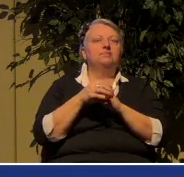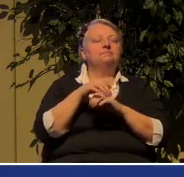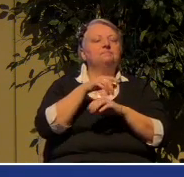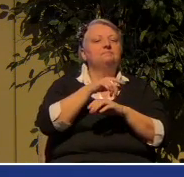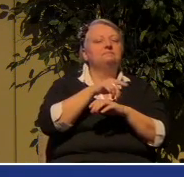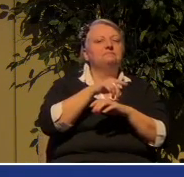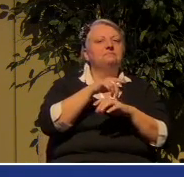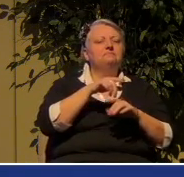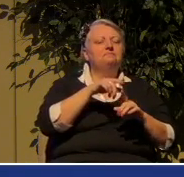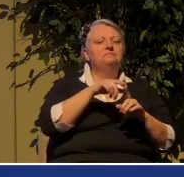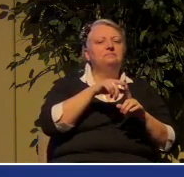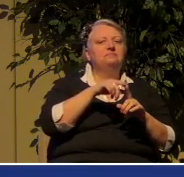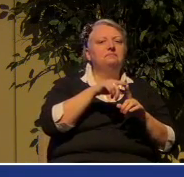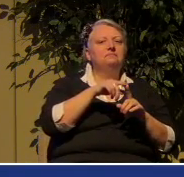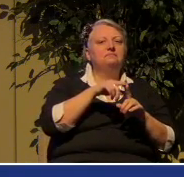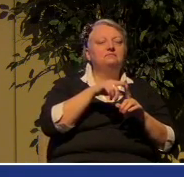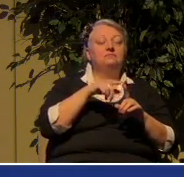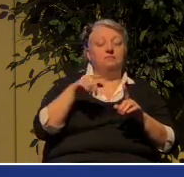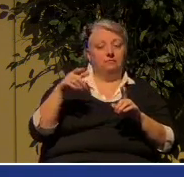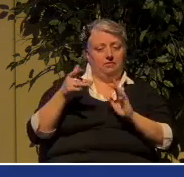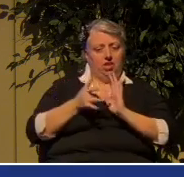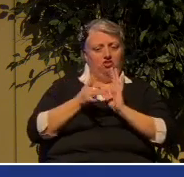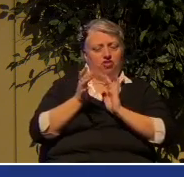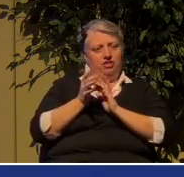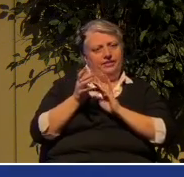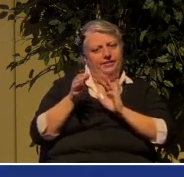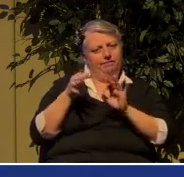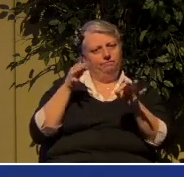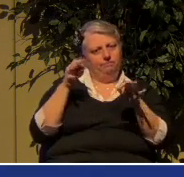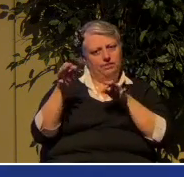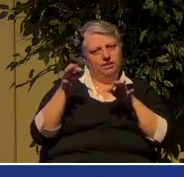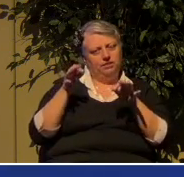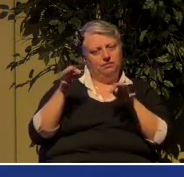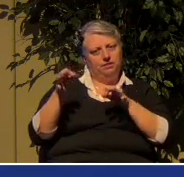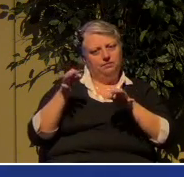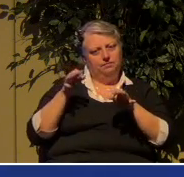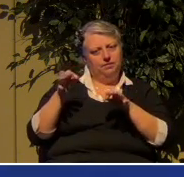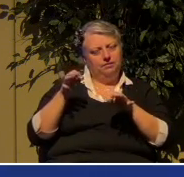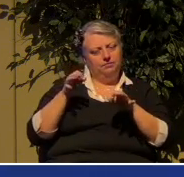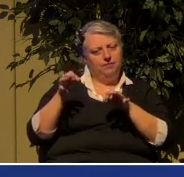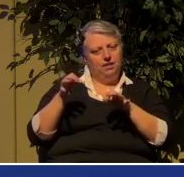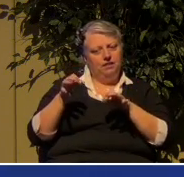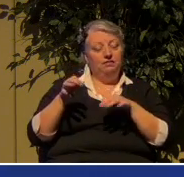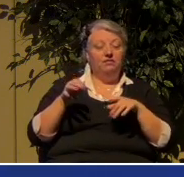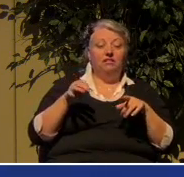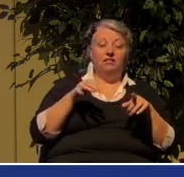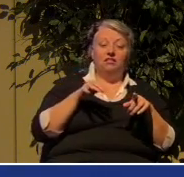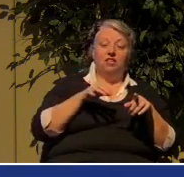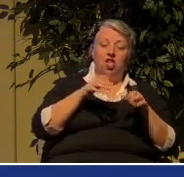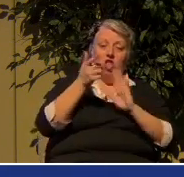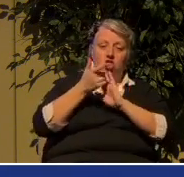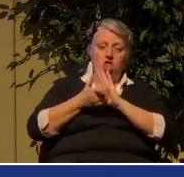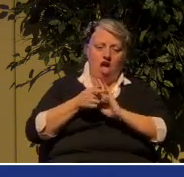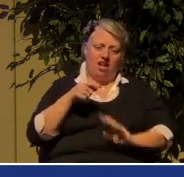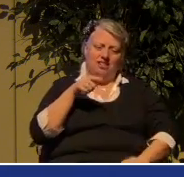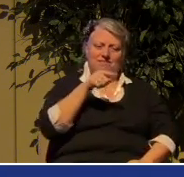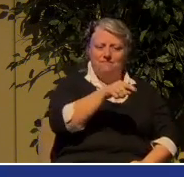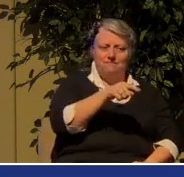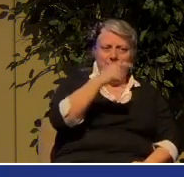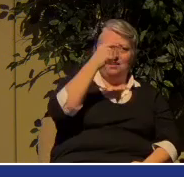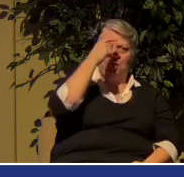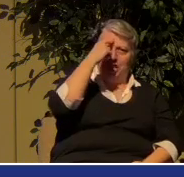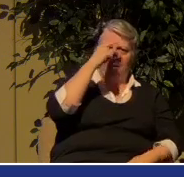then he goes through the laws that they claim to believe in. And he gives the real meaning.